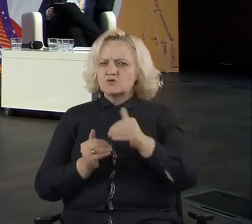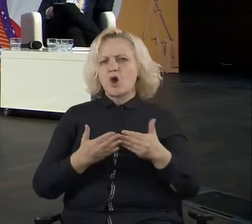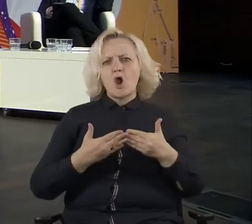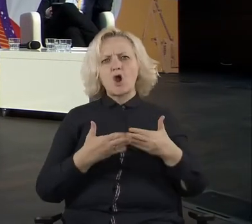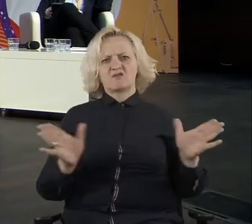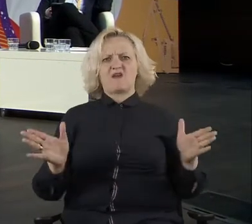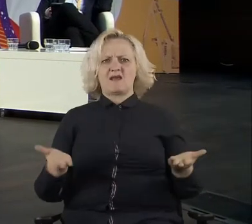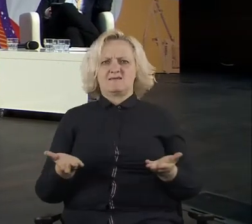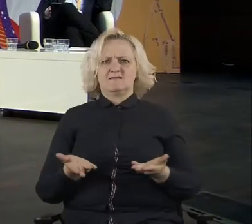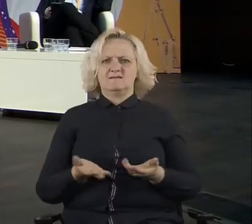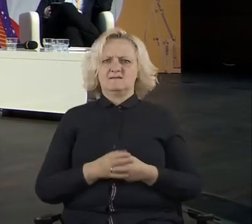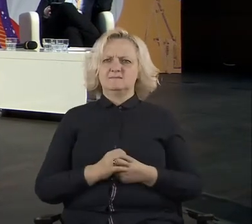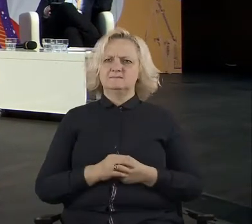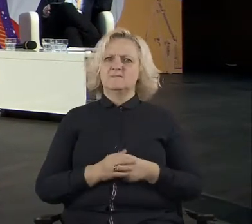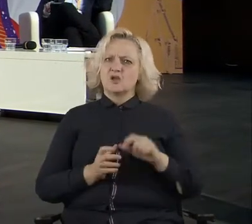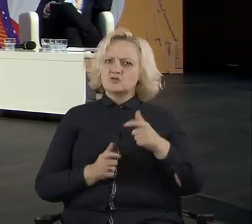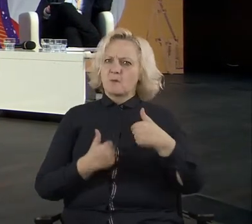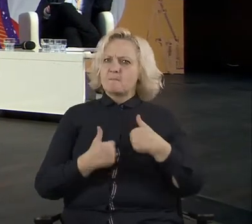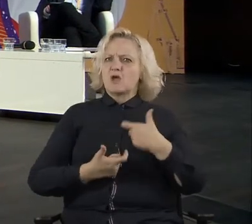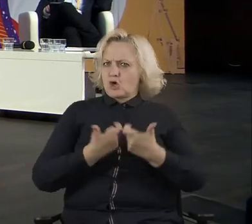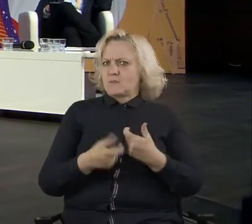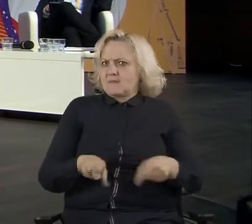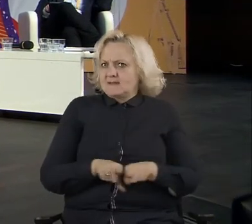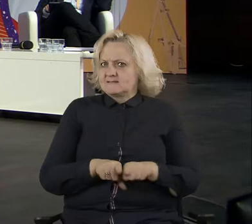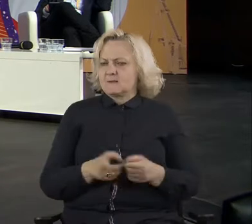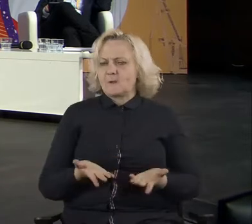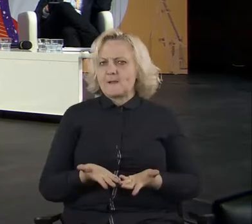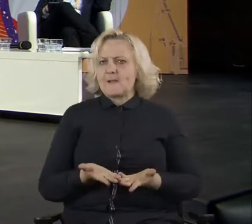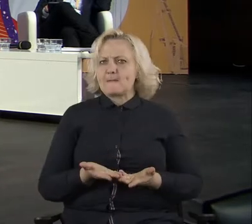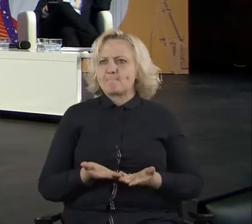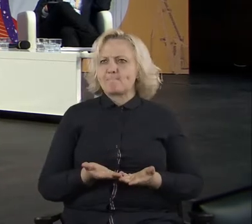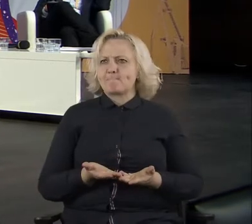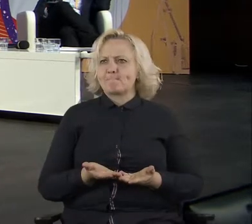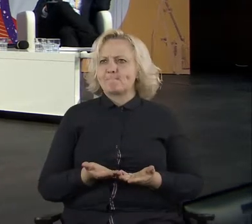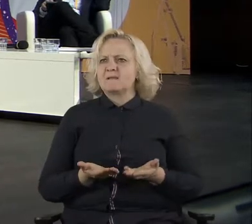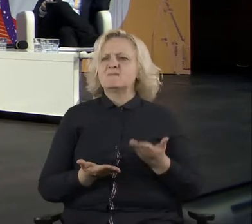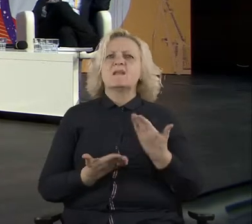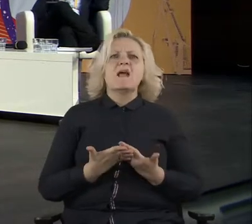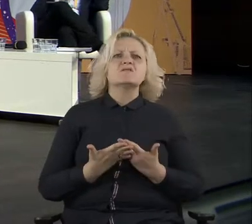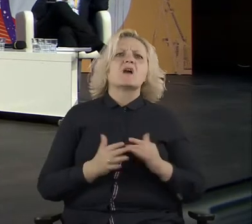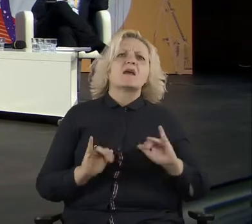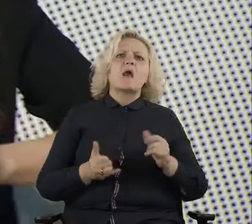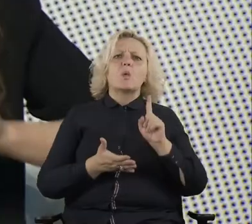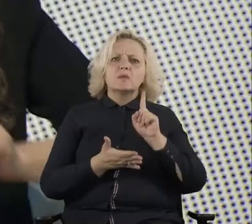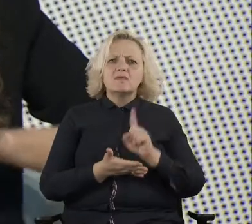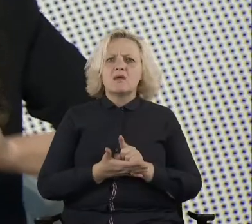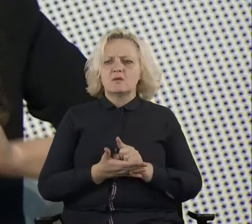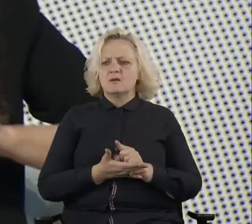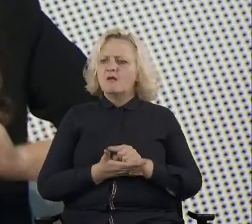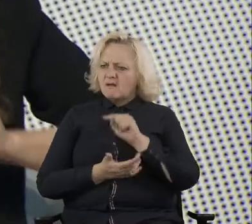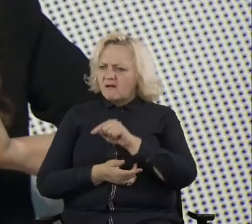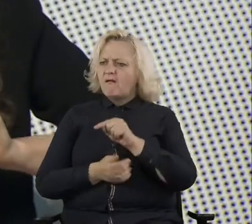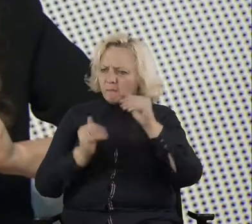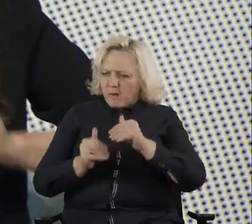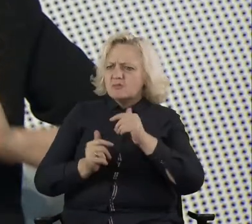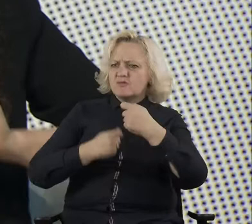was why, uh, we, uh, have shown that it is possible. Because it turned out that in our procurement